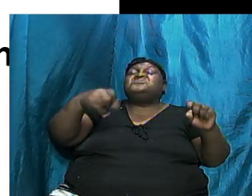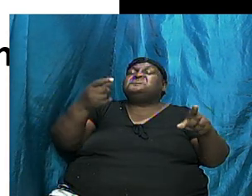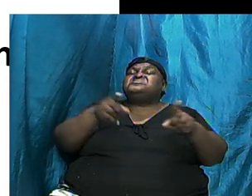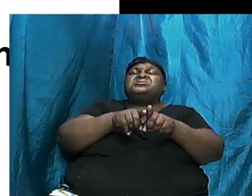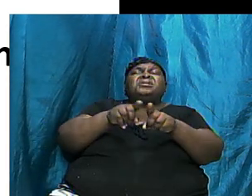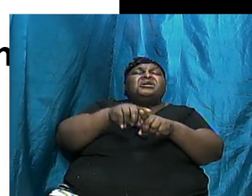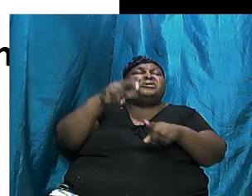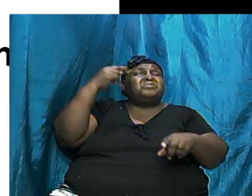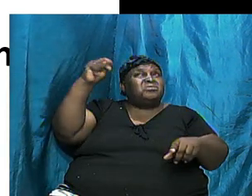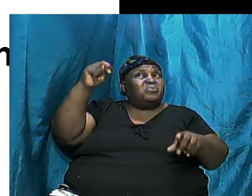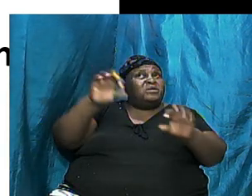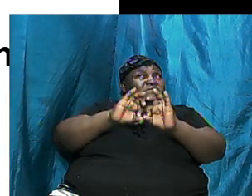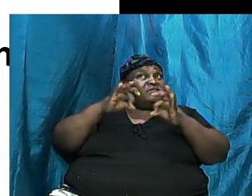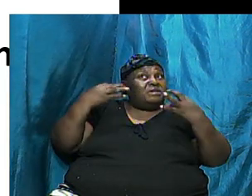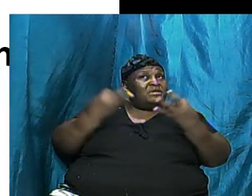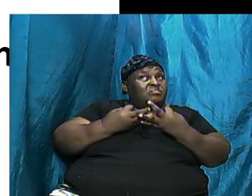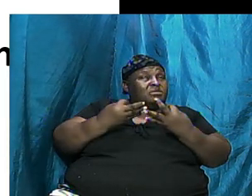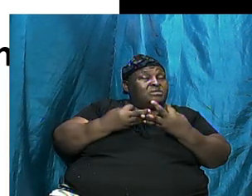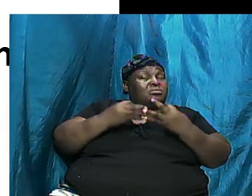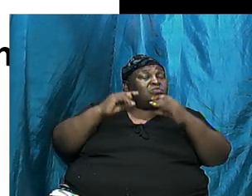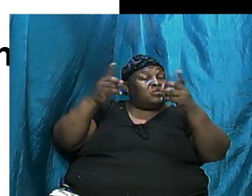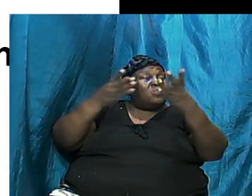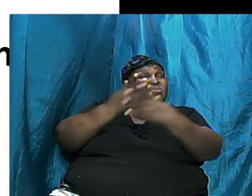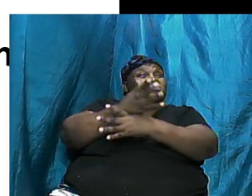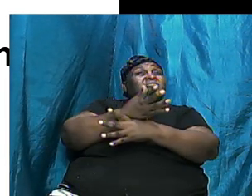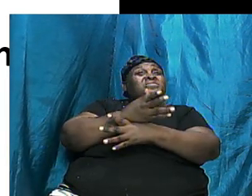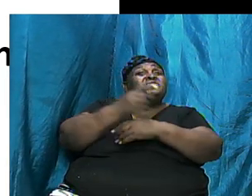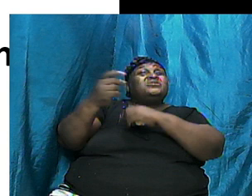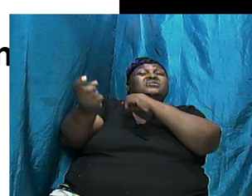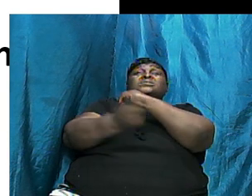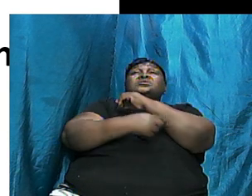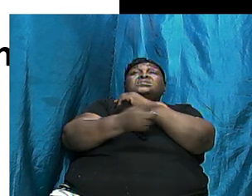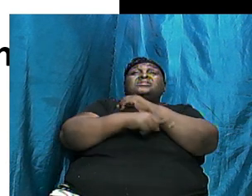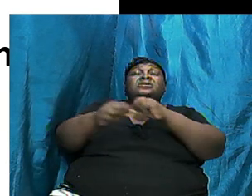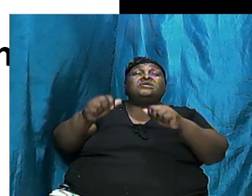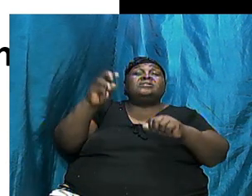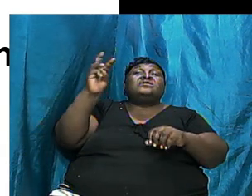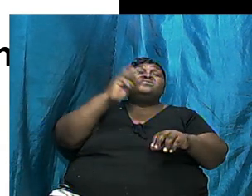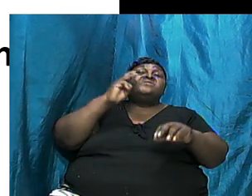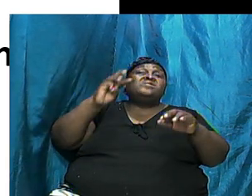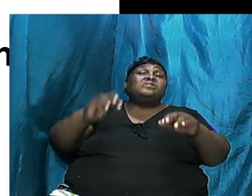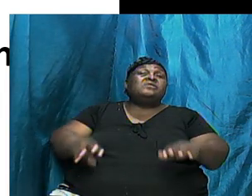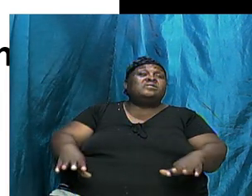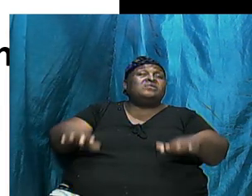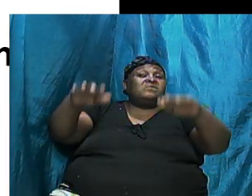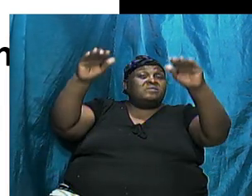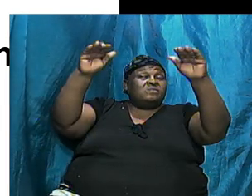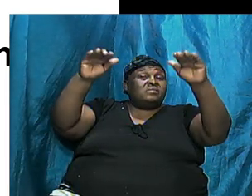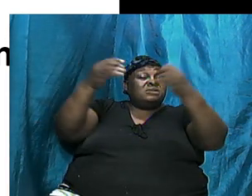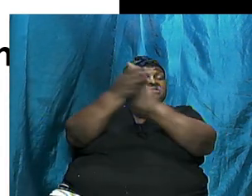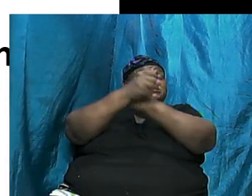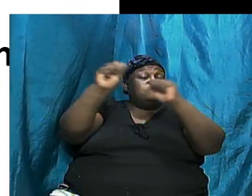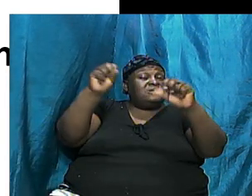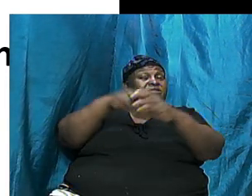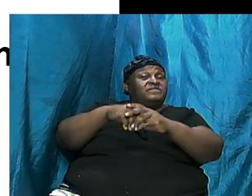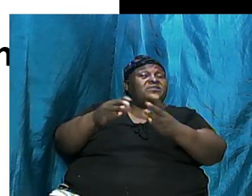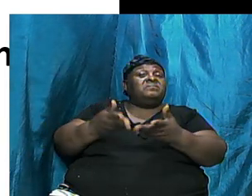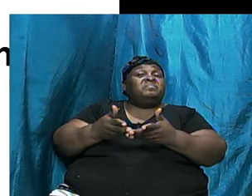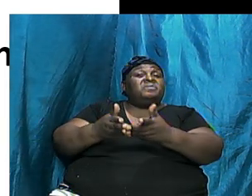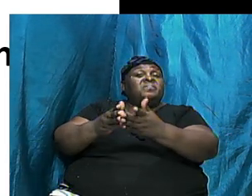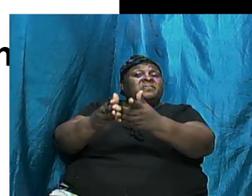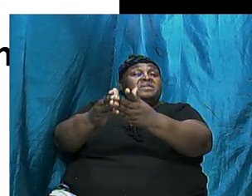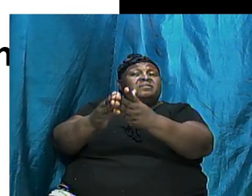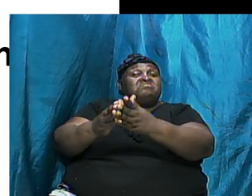went through the judgment. The flood was there. They were on top of it, safe in the ark. He